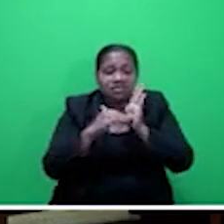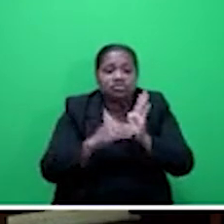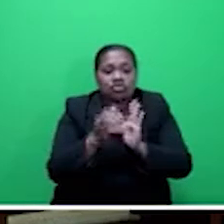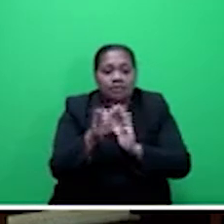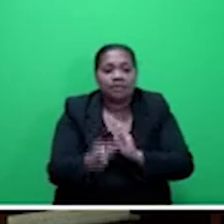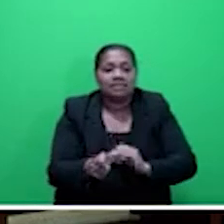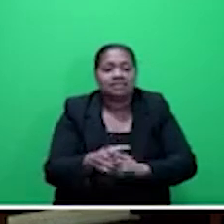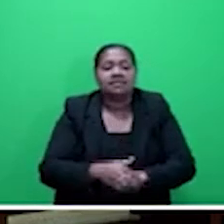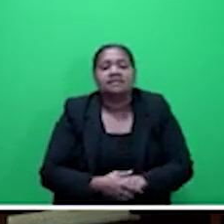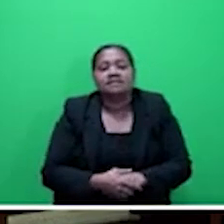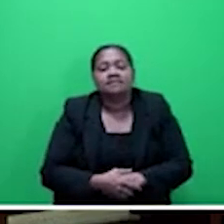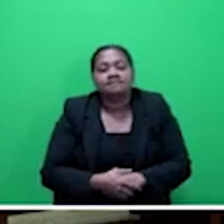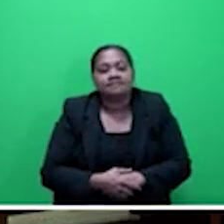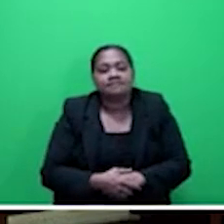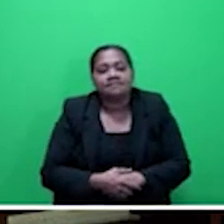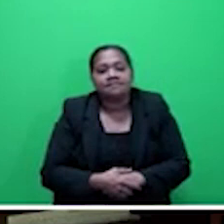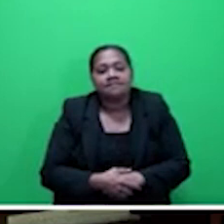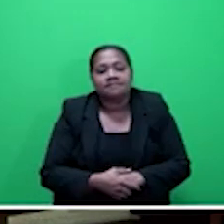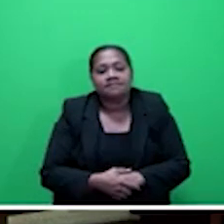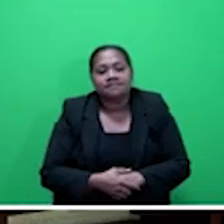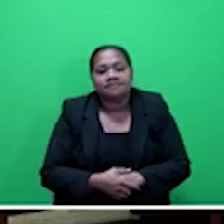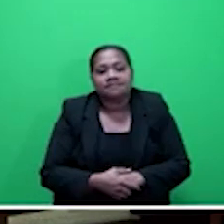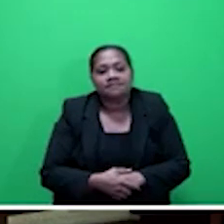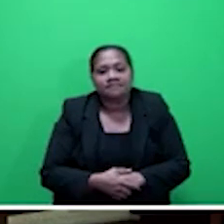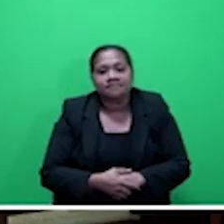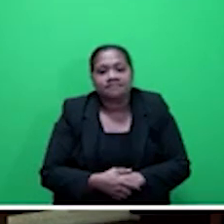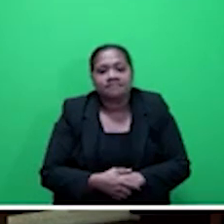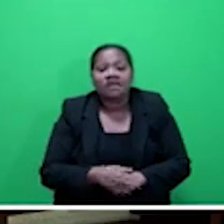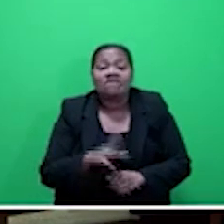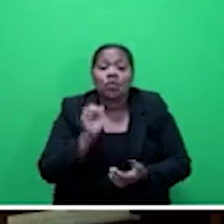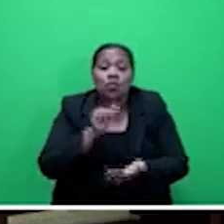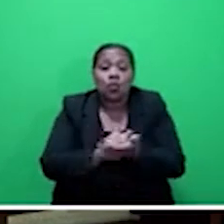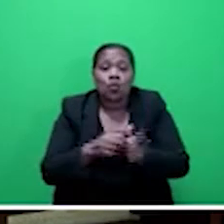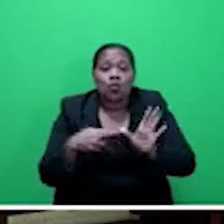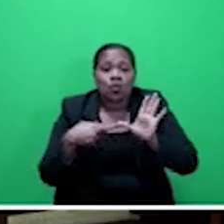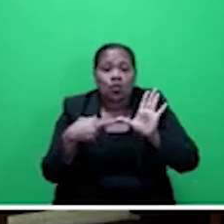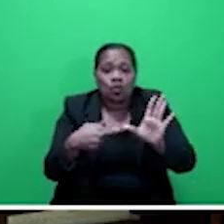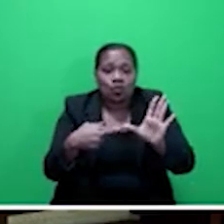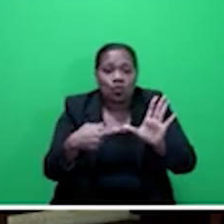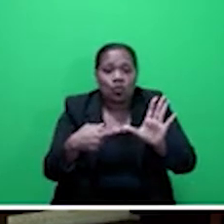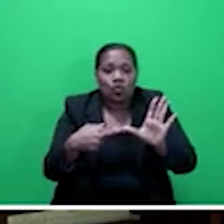for his right of reply. You have the floor, sir.